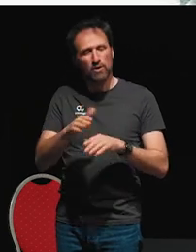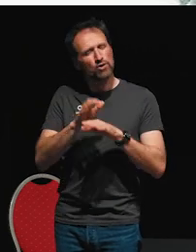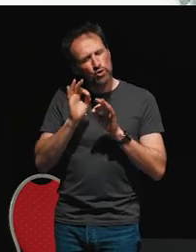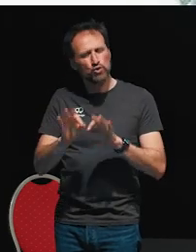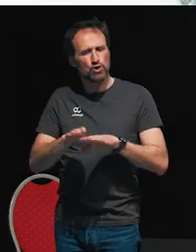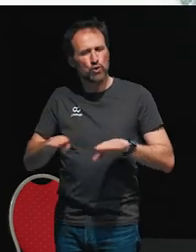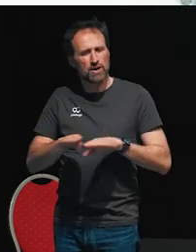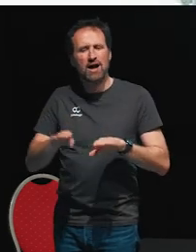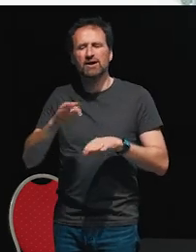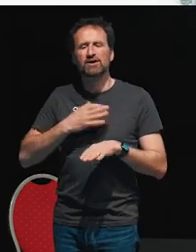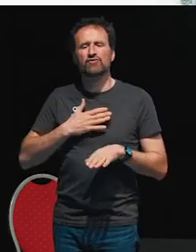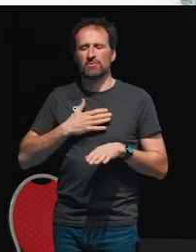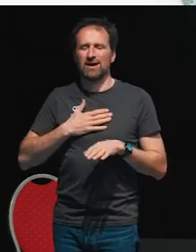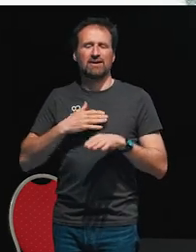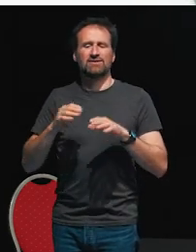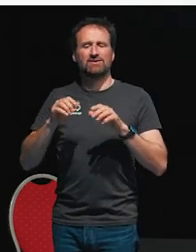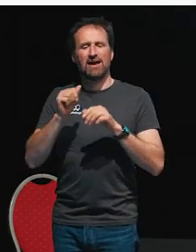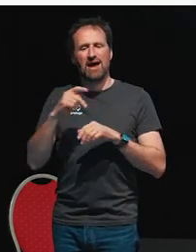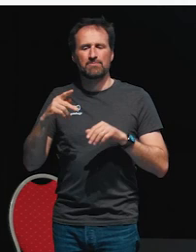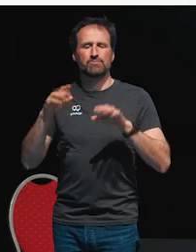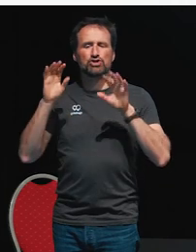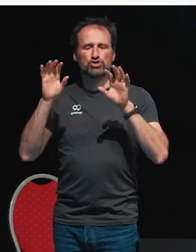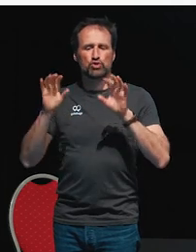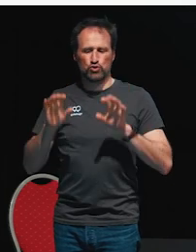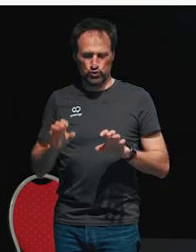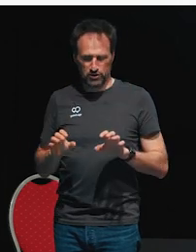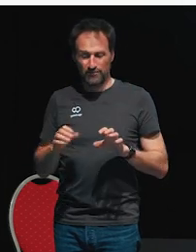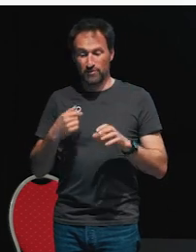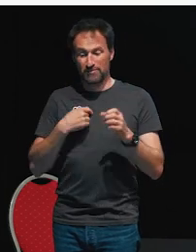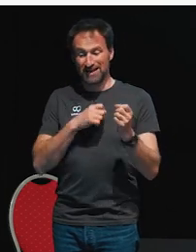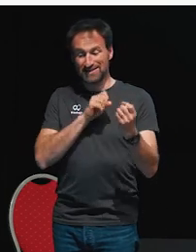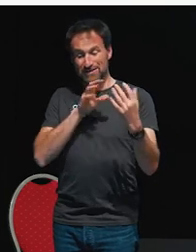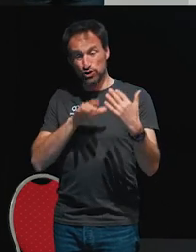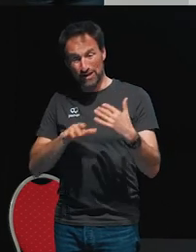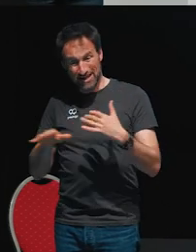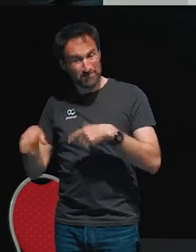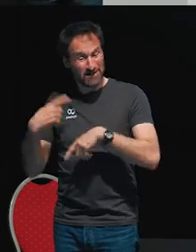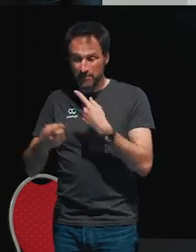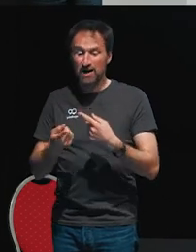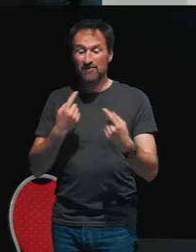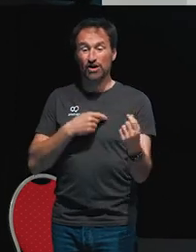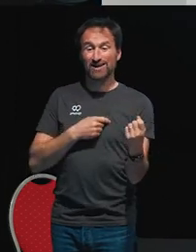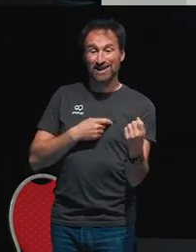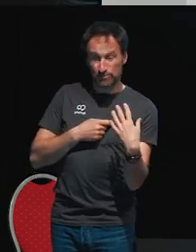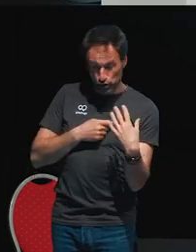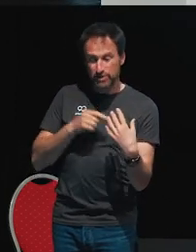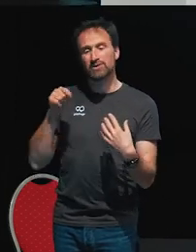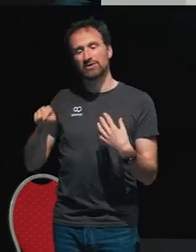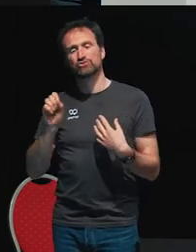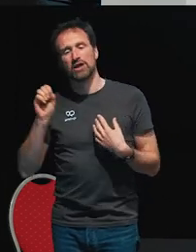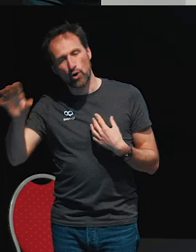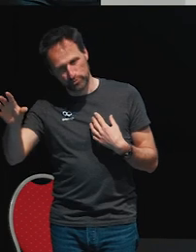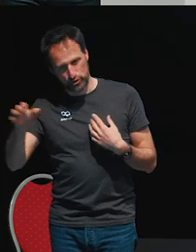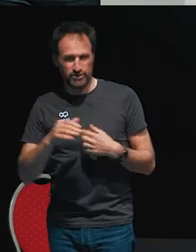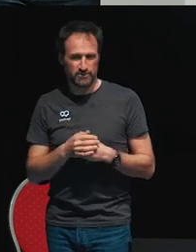app because my streams are always going to go from input to output. Now when I say